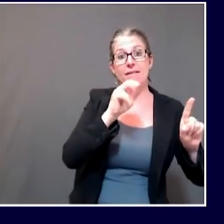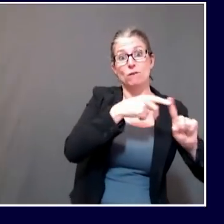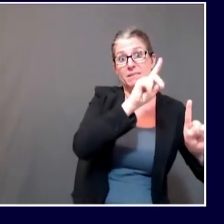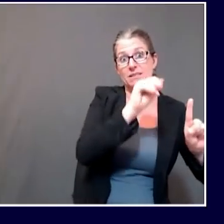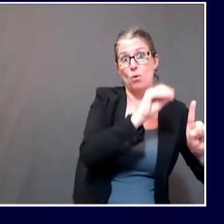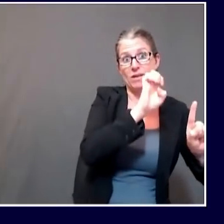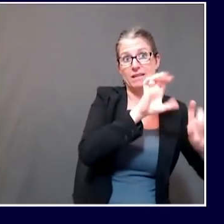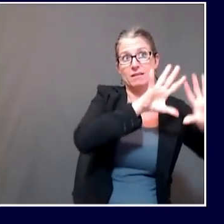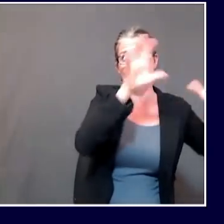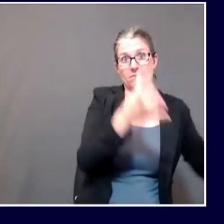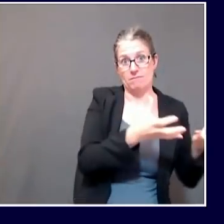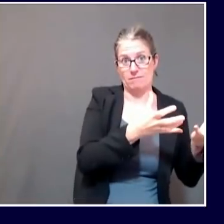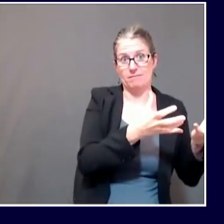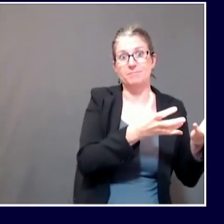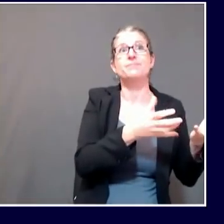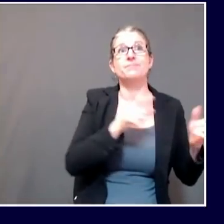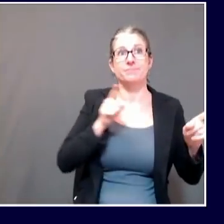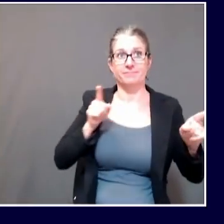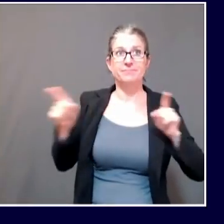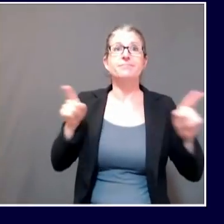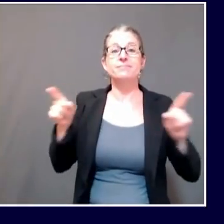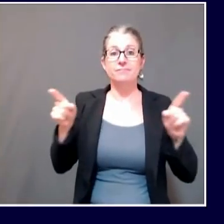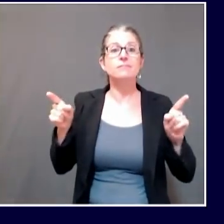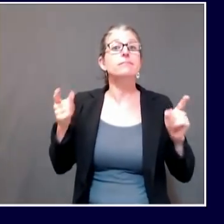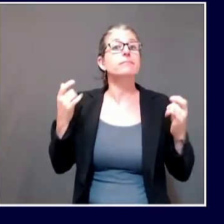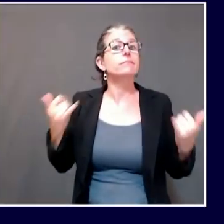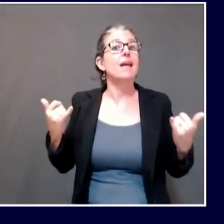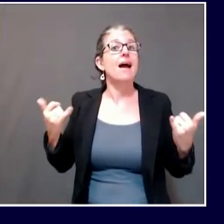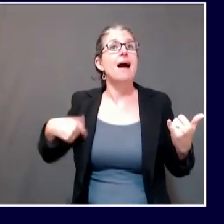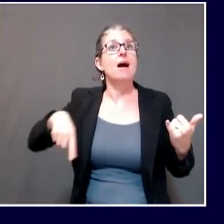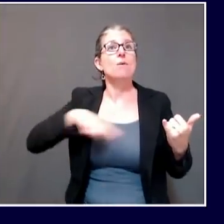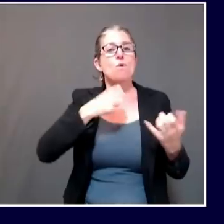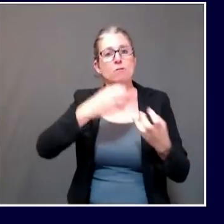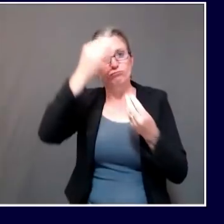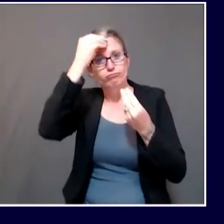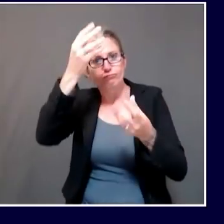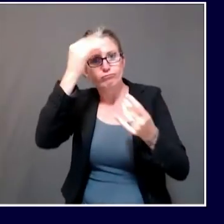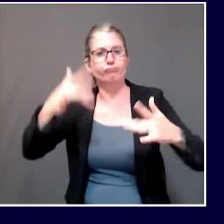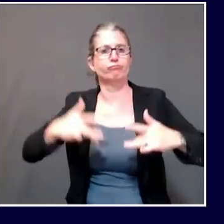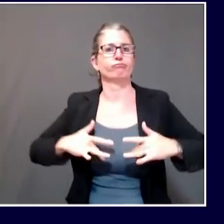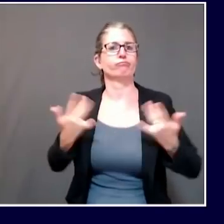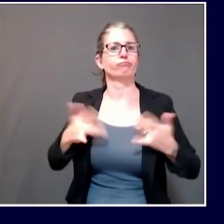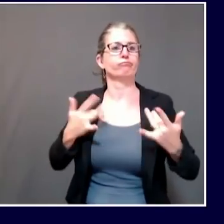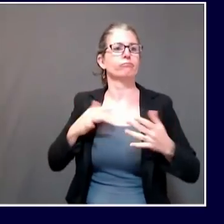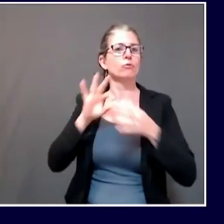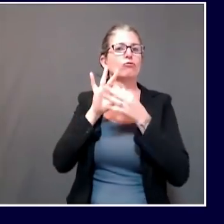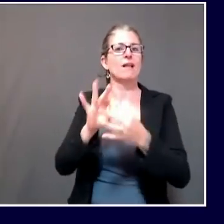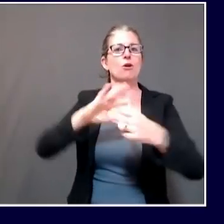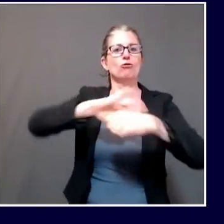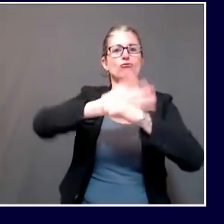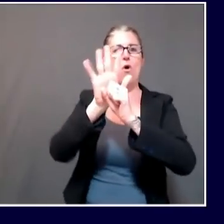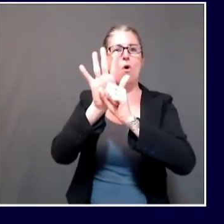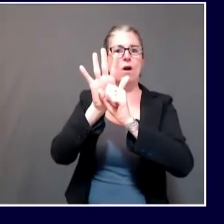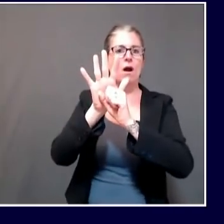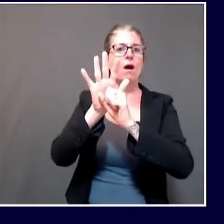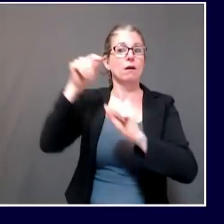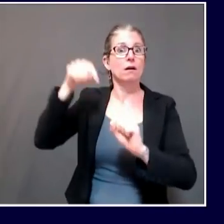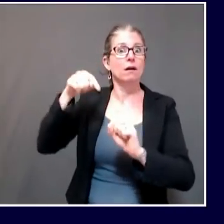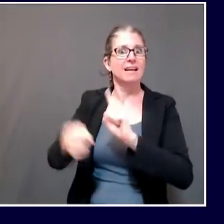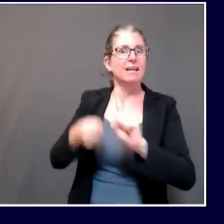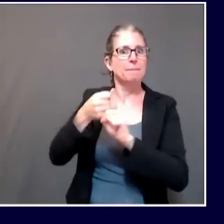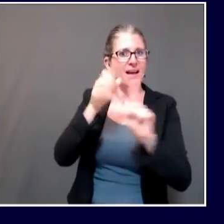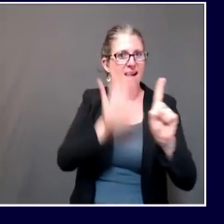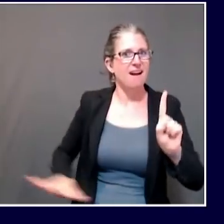And we are all here to provide an update on all things COVID-19 across the state of Maine for today, Tuesday,